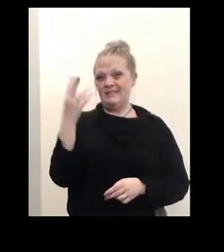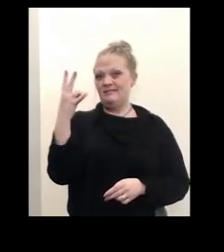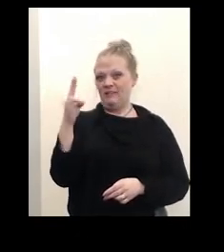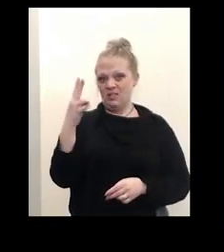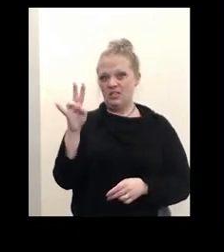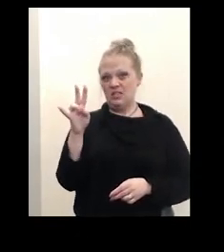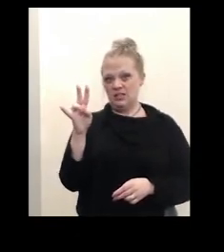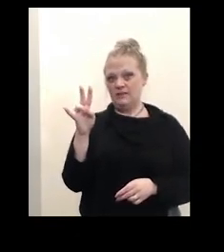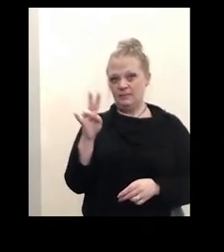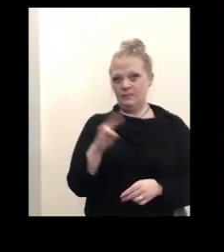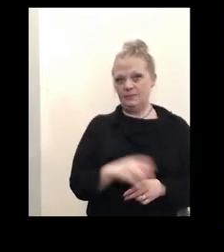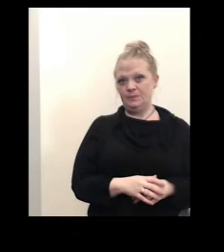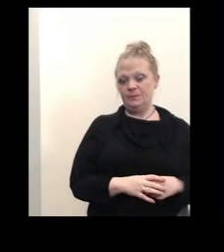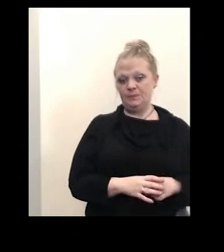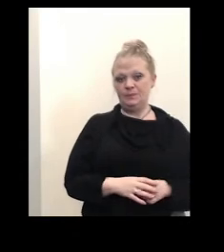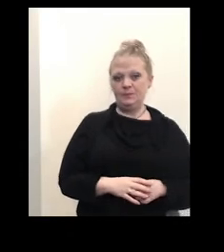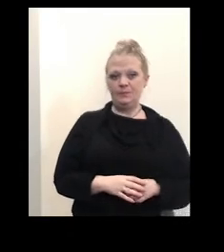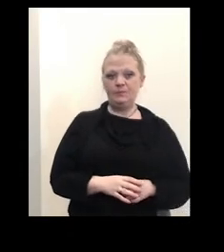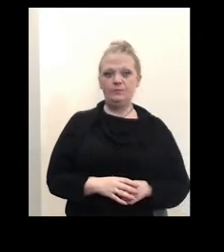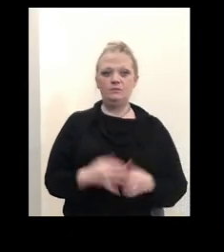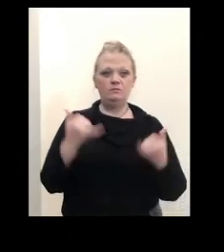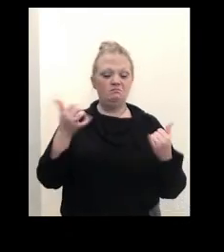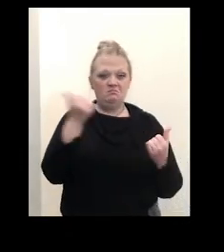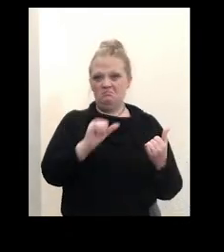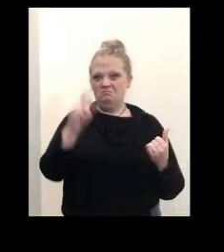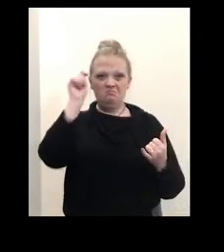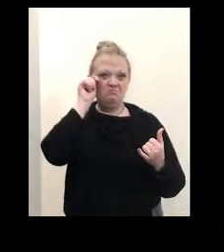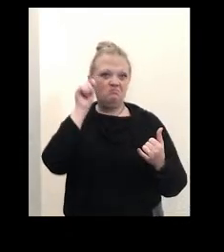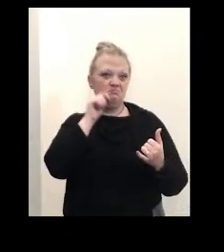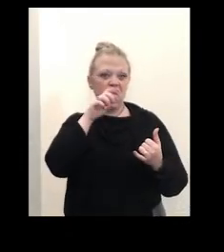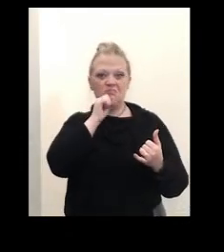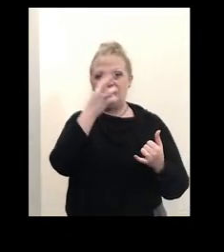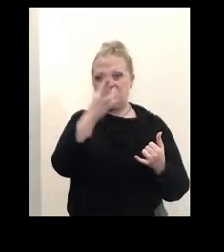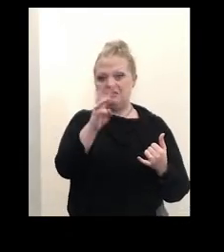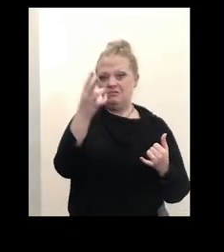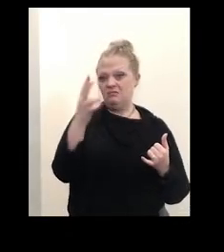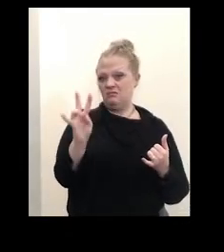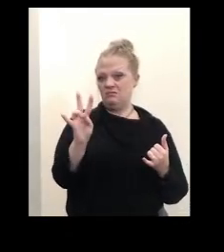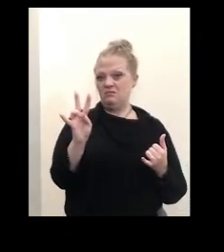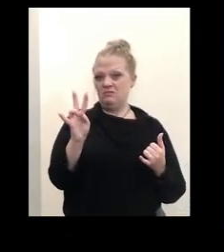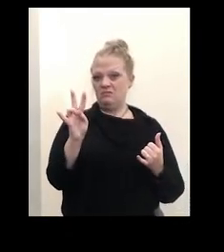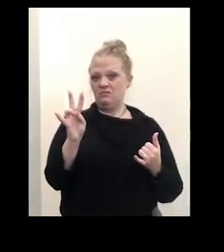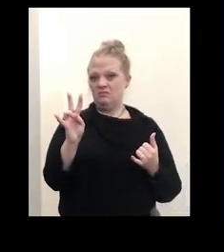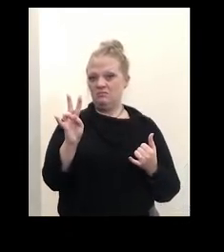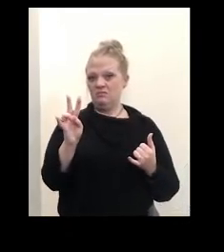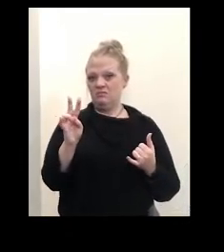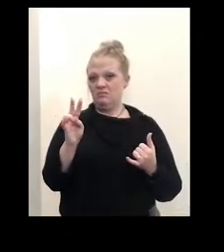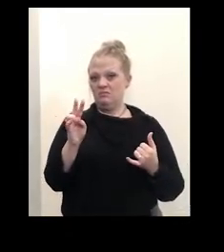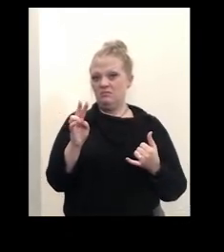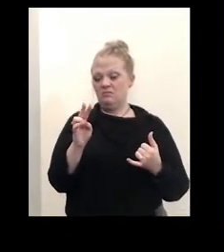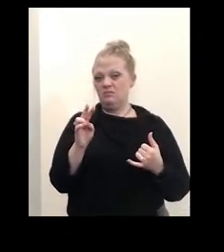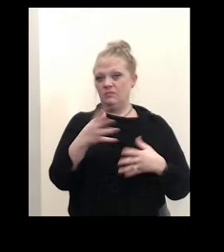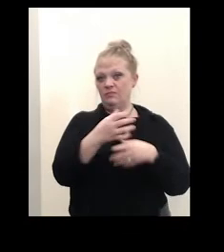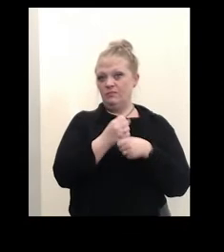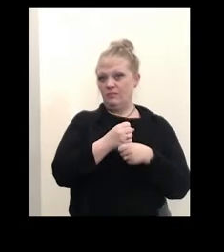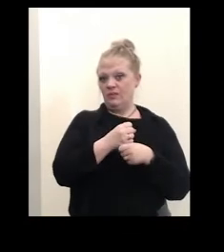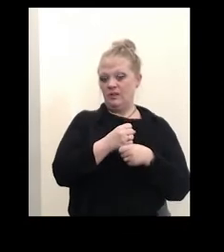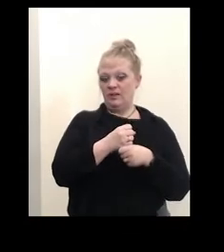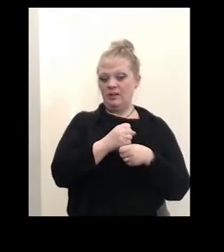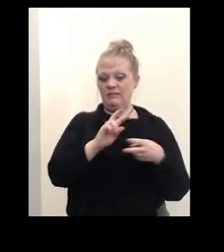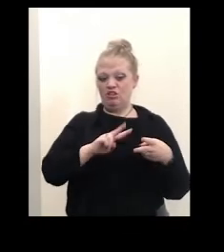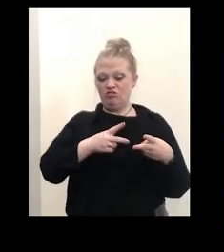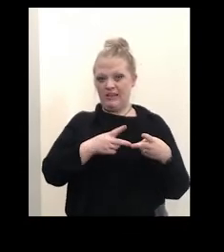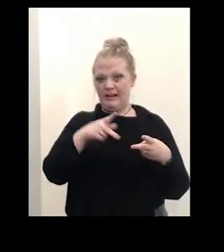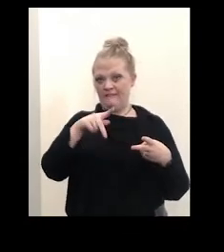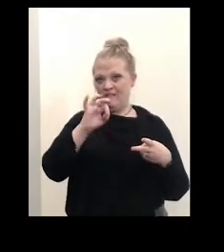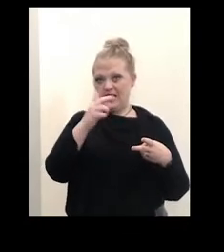old. So now any teen who is 16 or 17 years old who received their their second Pfizer dose